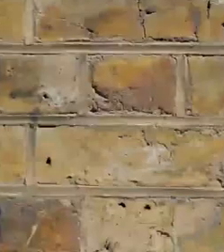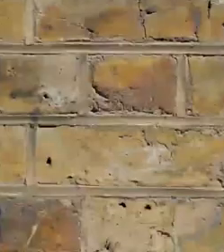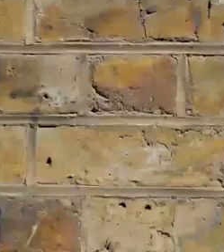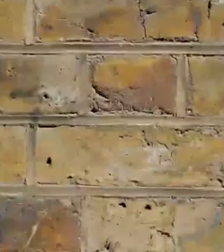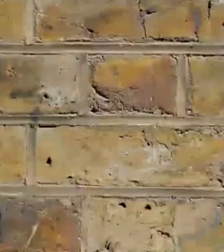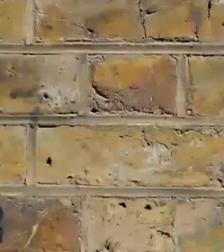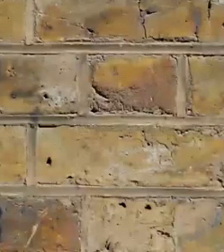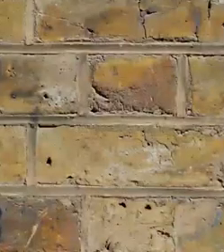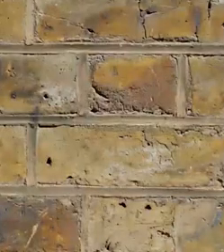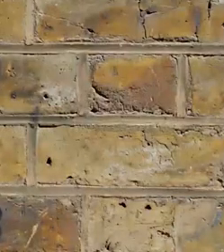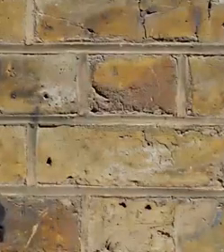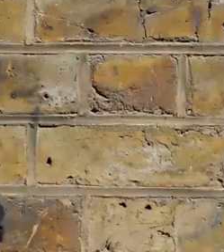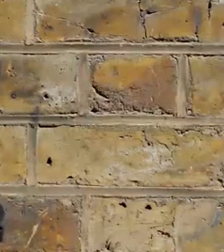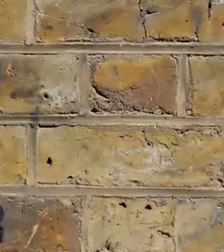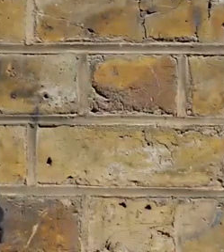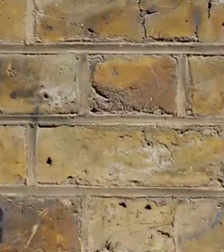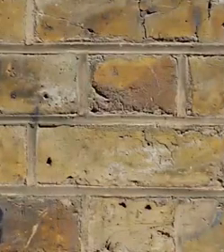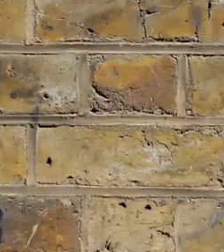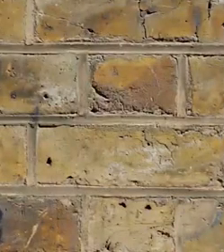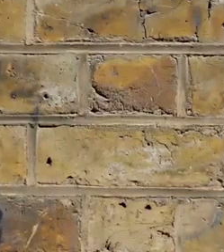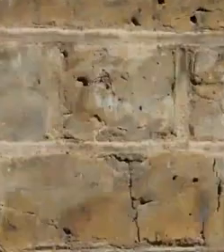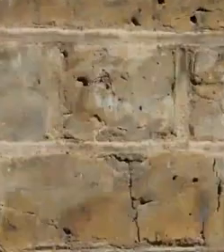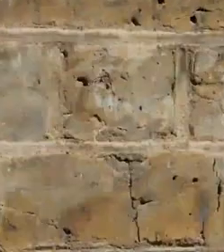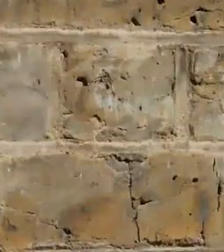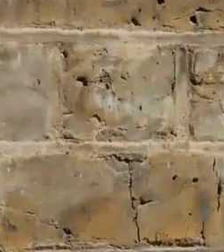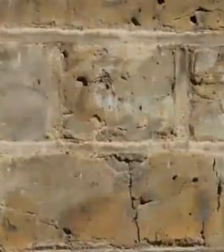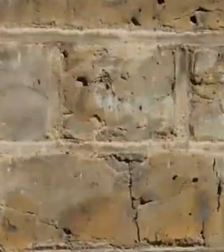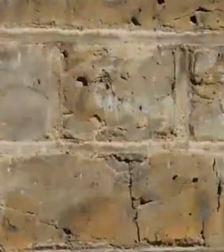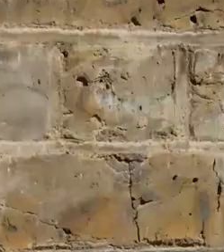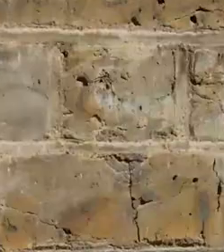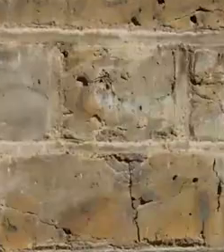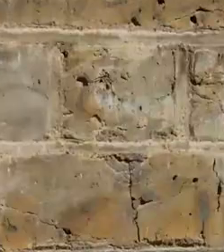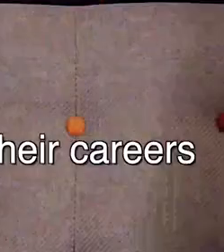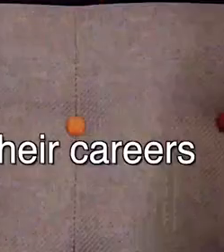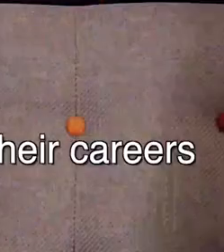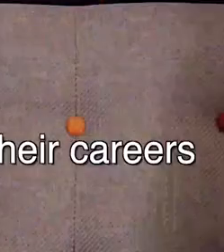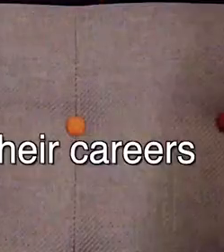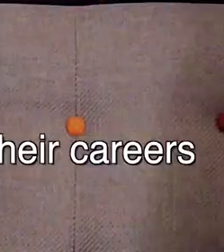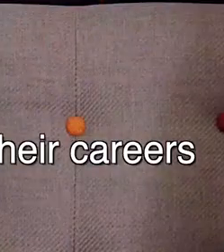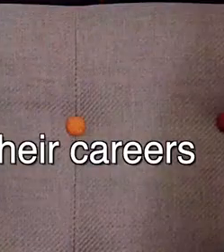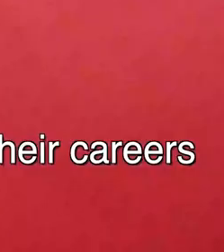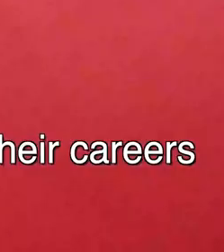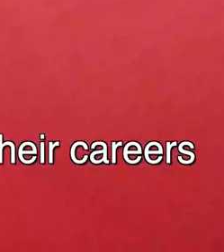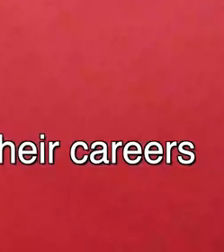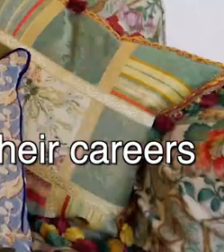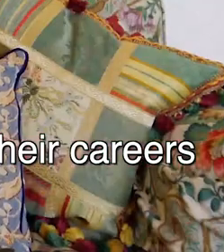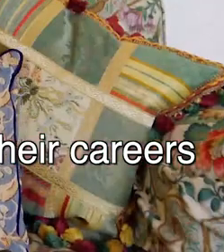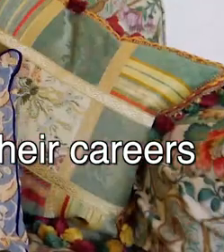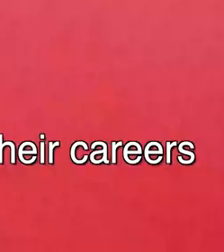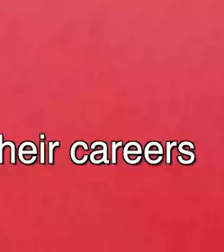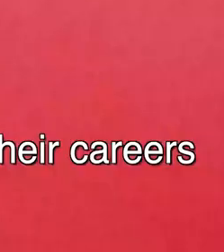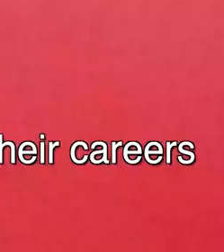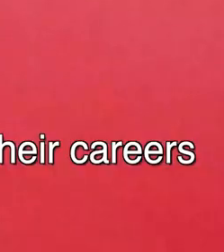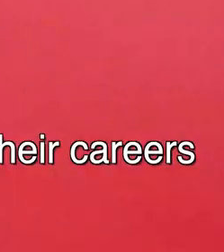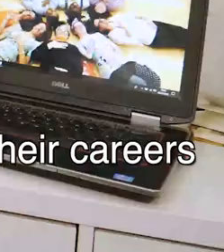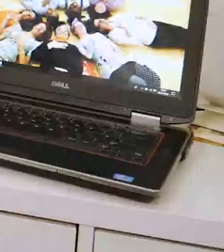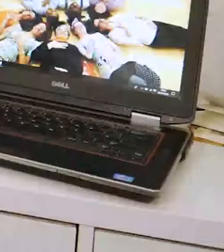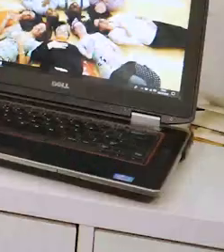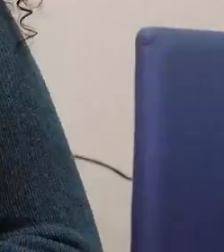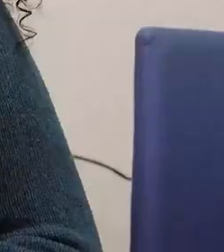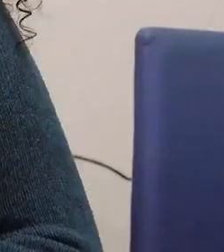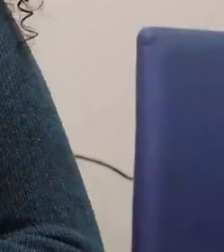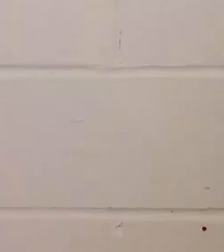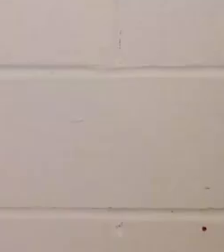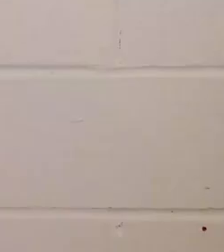About 14% of artists are from a working class origin. The programme supports people at the start of their careers